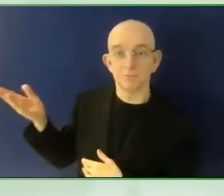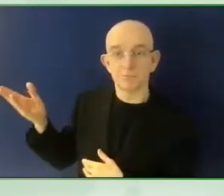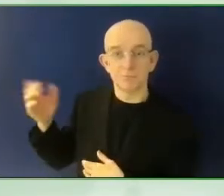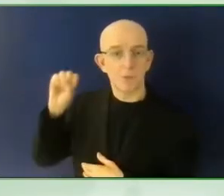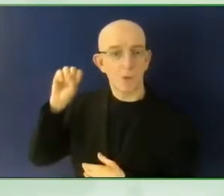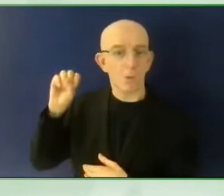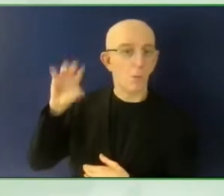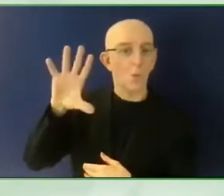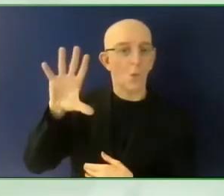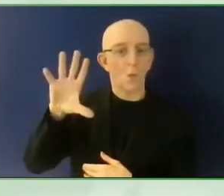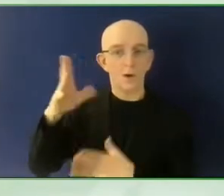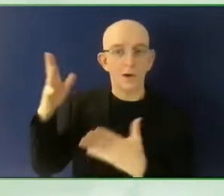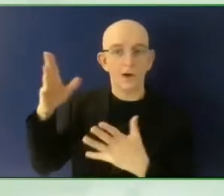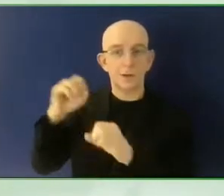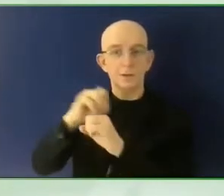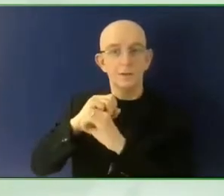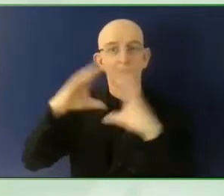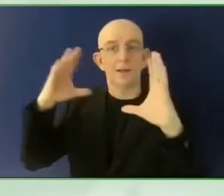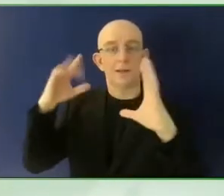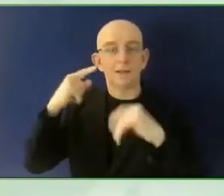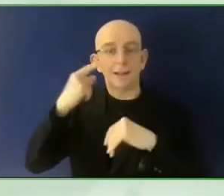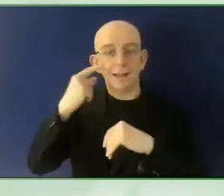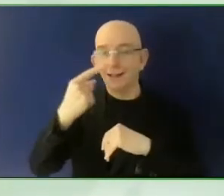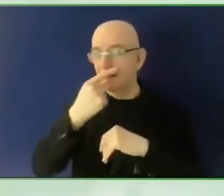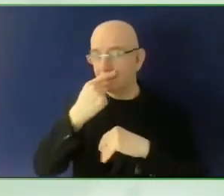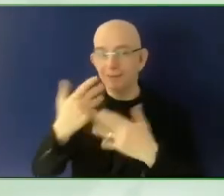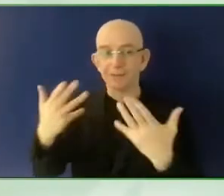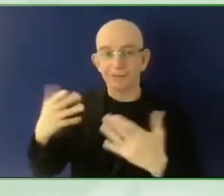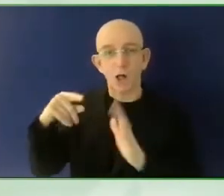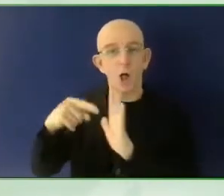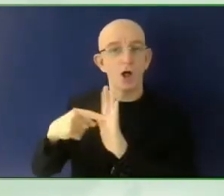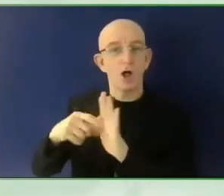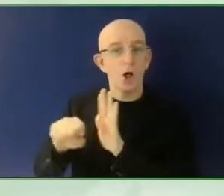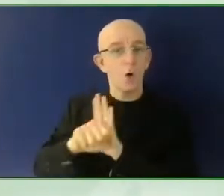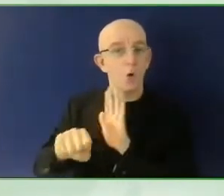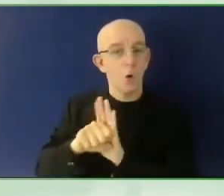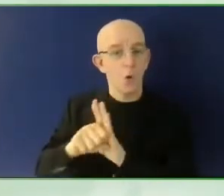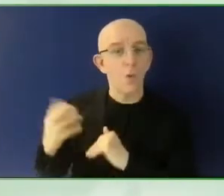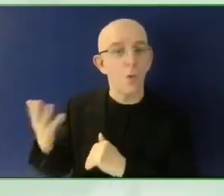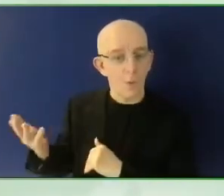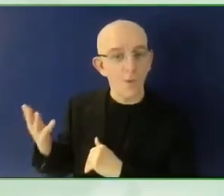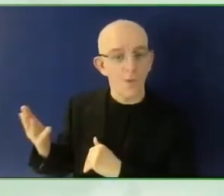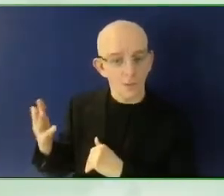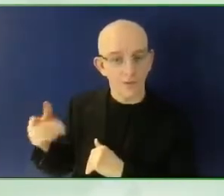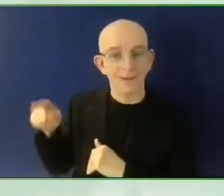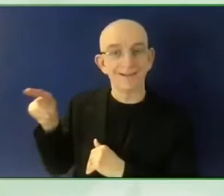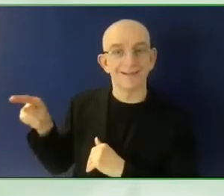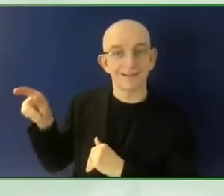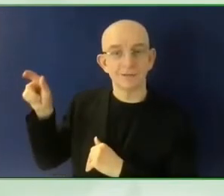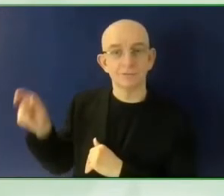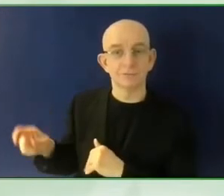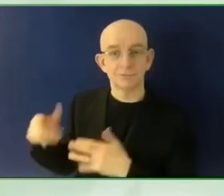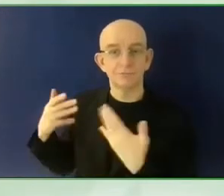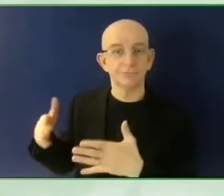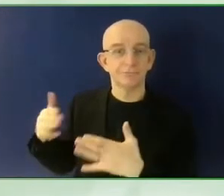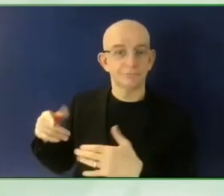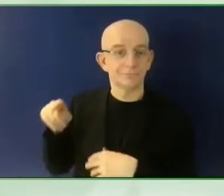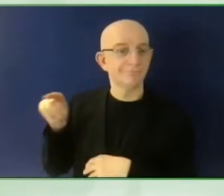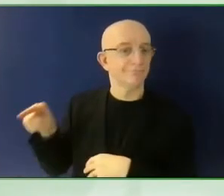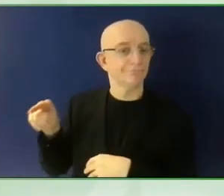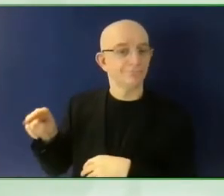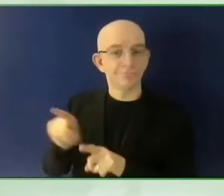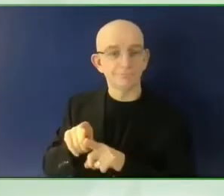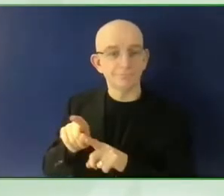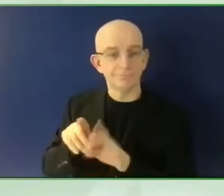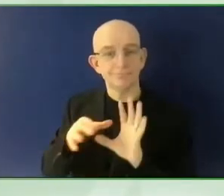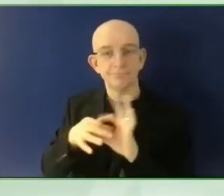application that is free of charge for all the users and the volunteers. And it's quick visual assistance for blind